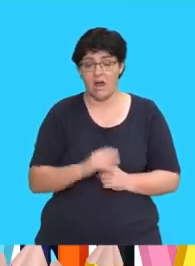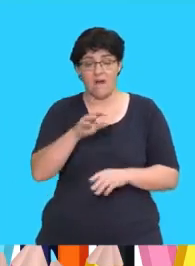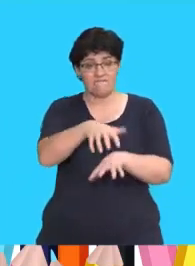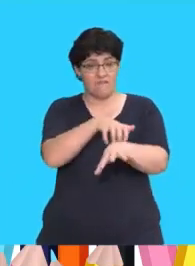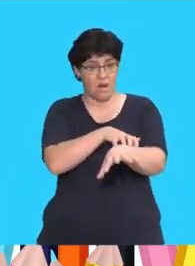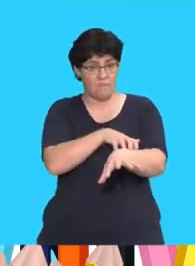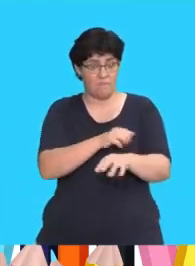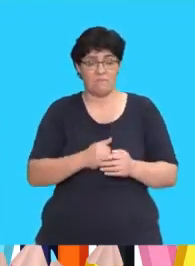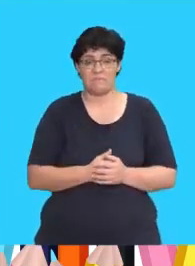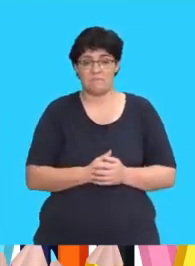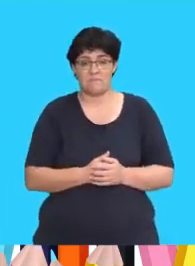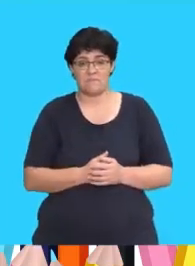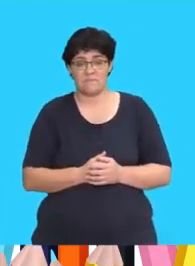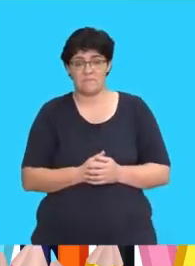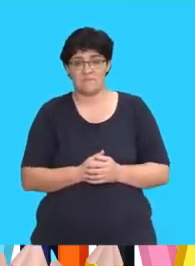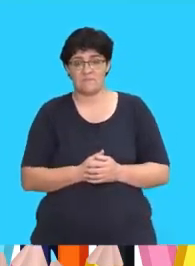farm.